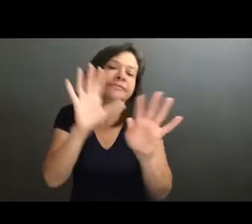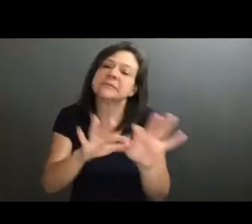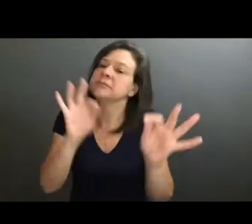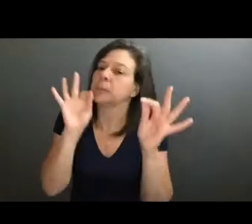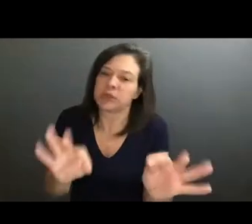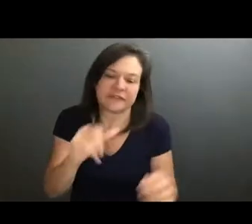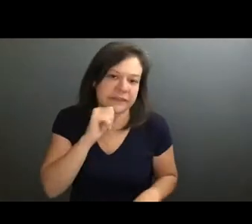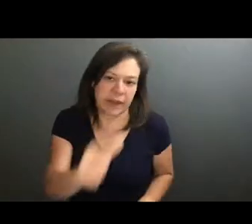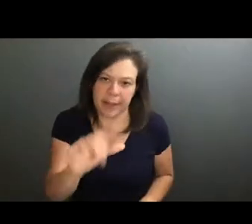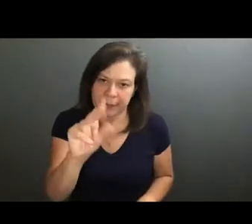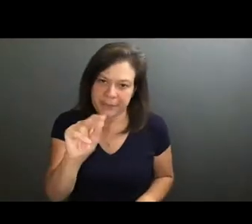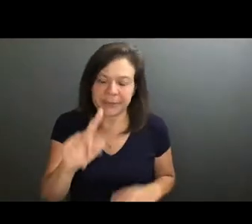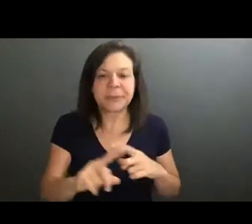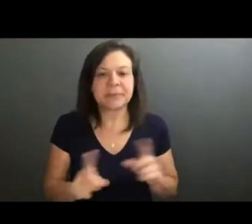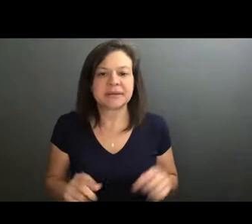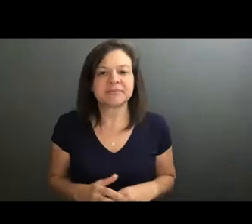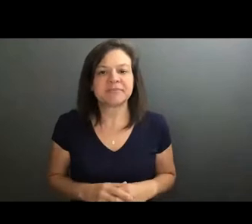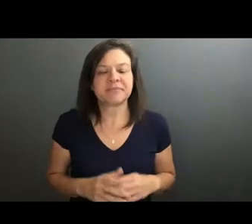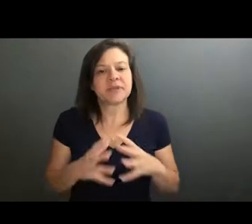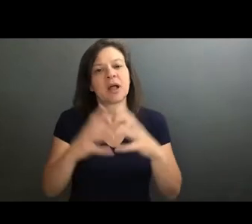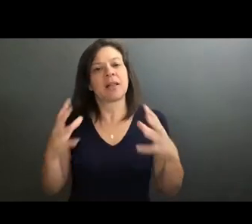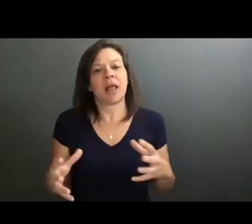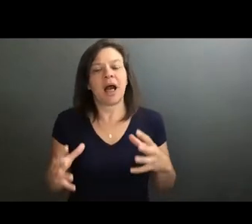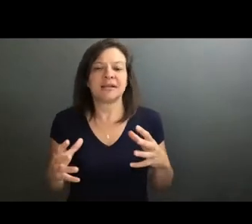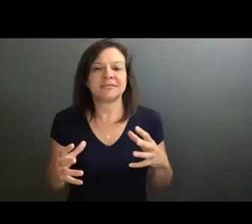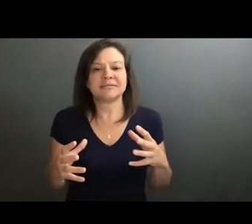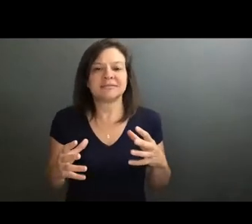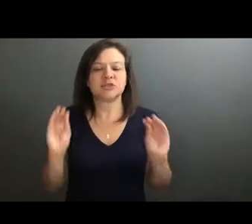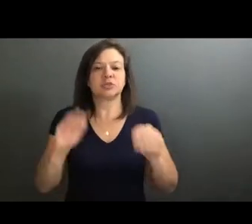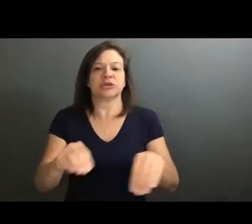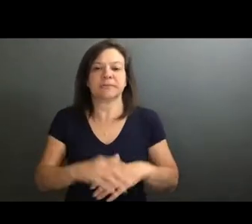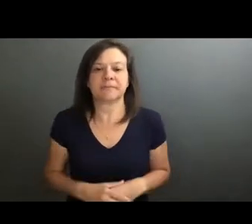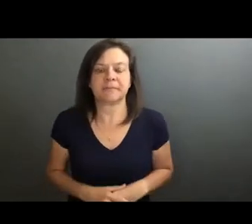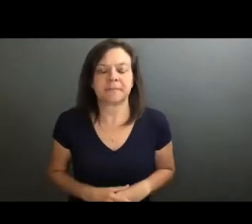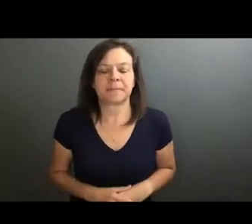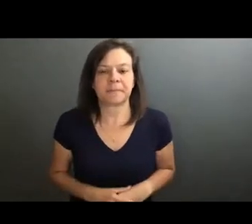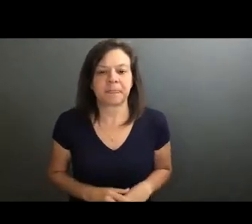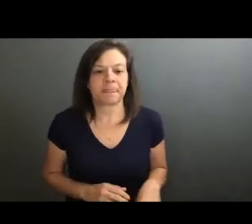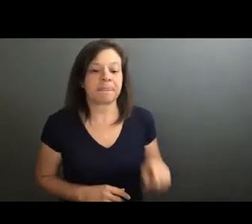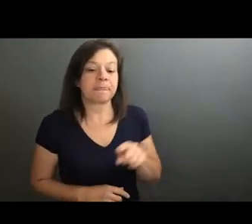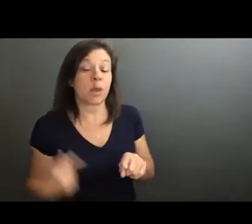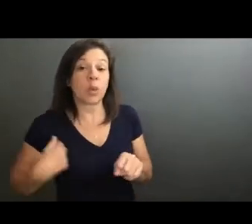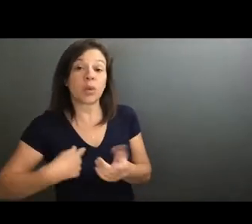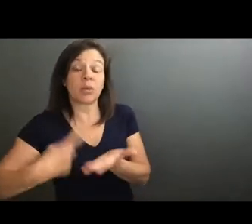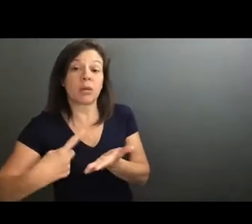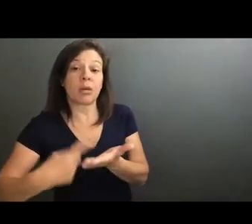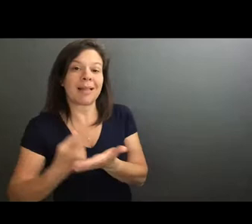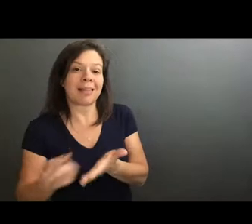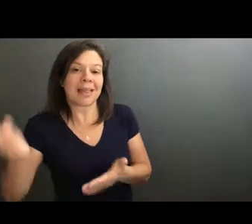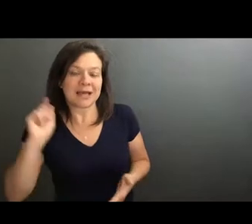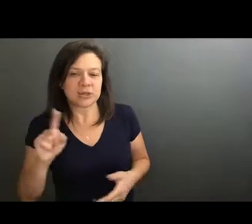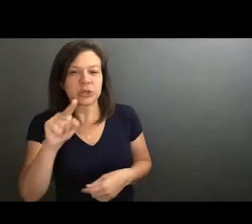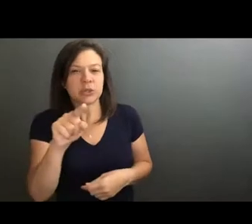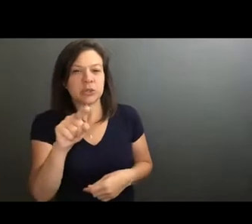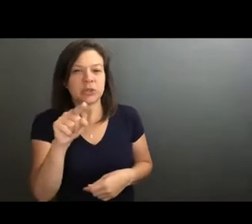but there's just, yeah, think a lot to improve. when we were speaking last week, you had mentioned that you actually,